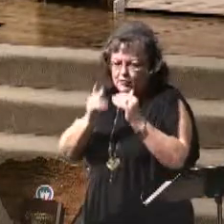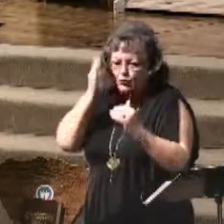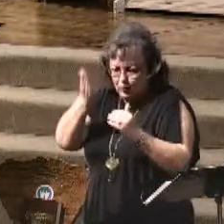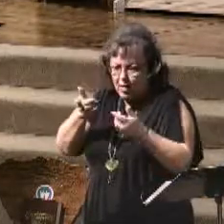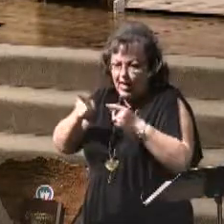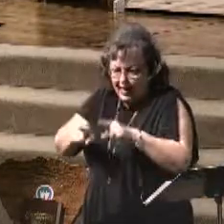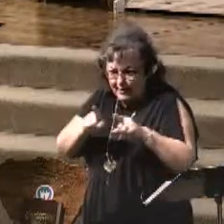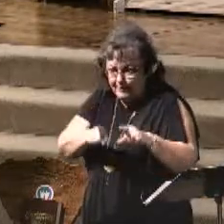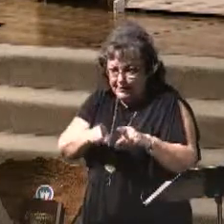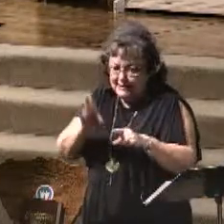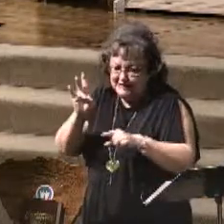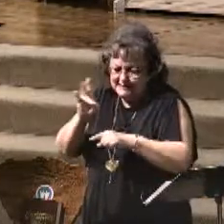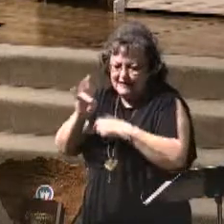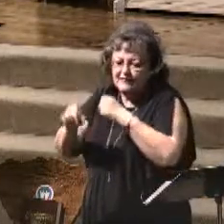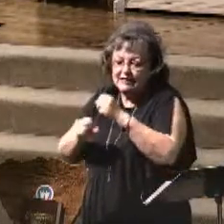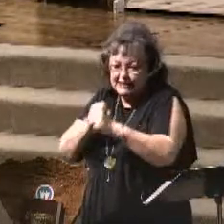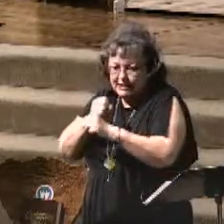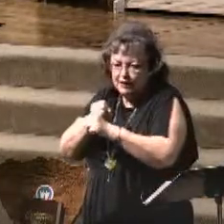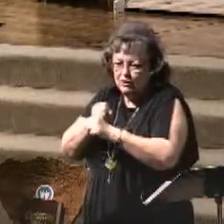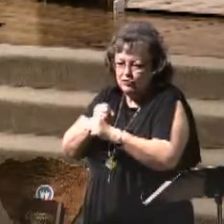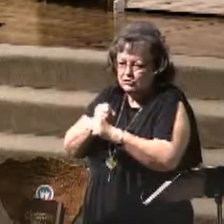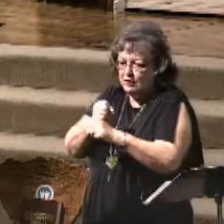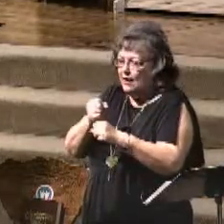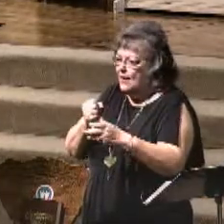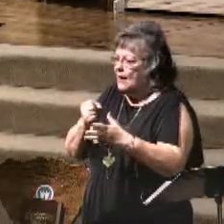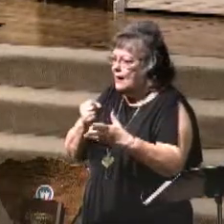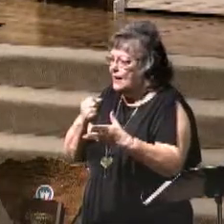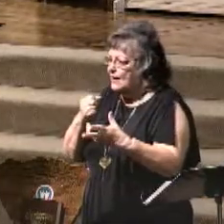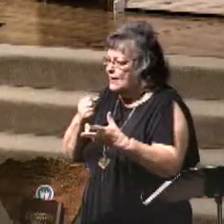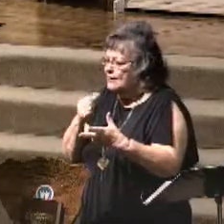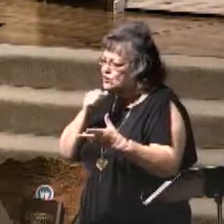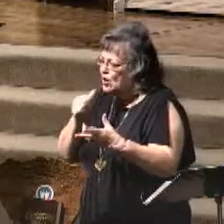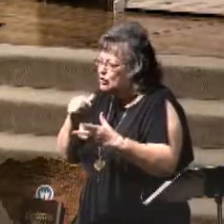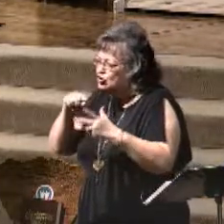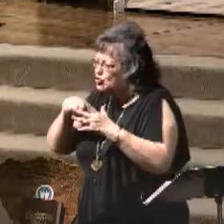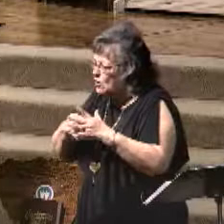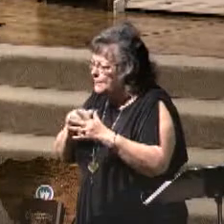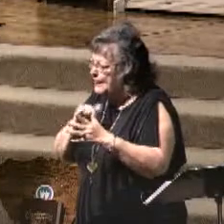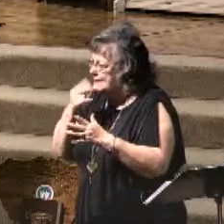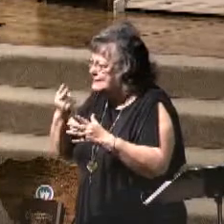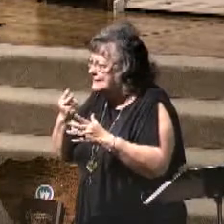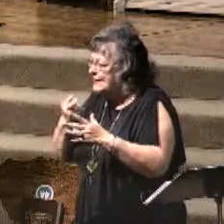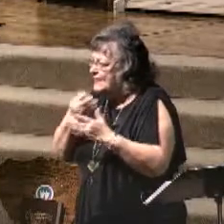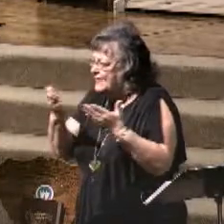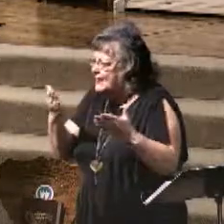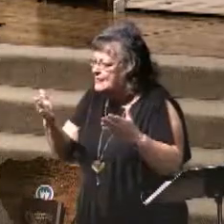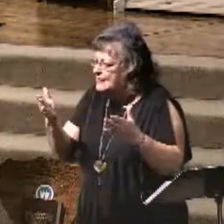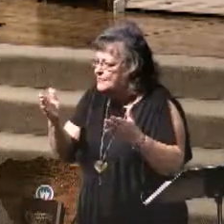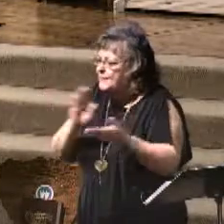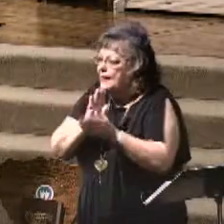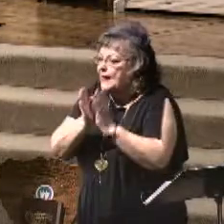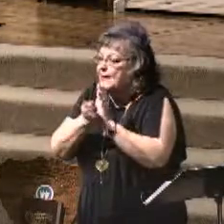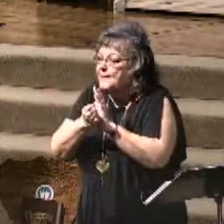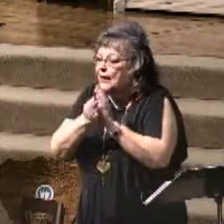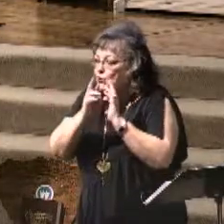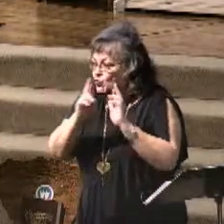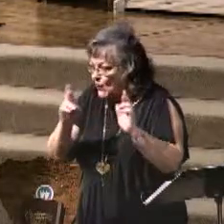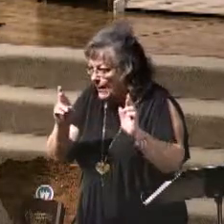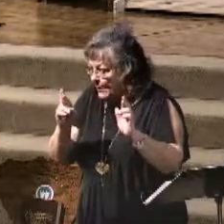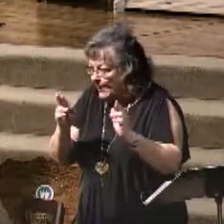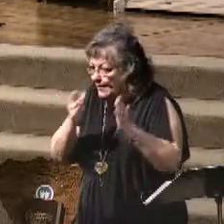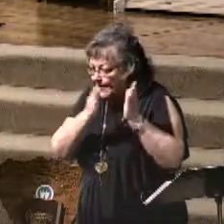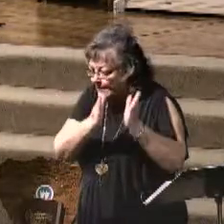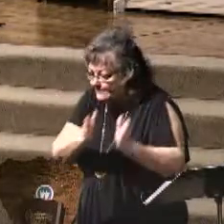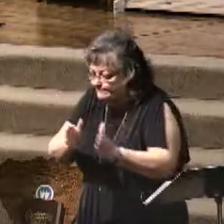place in seven years, years, and I see things. It's not started, but I see things all getting ready. It just